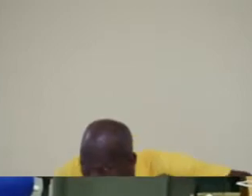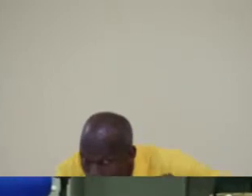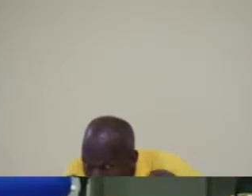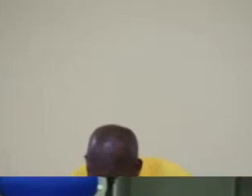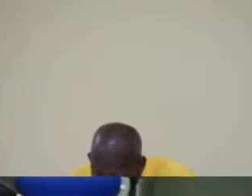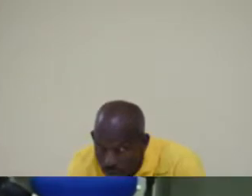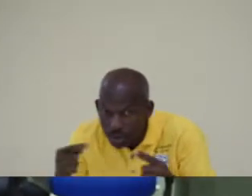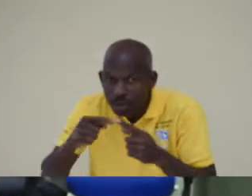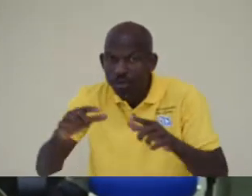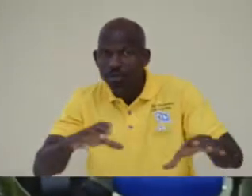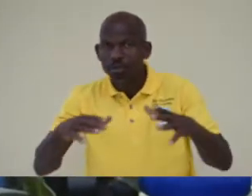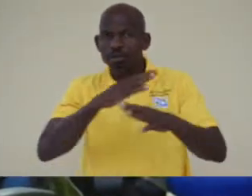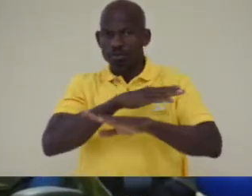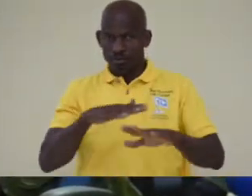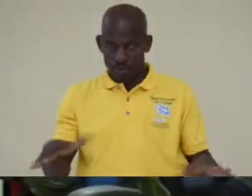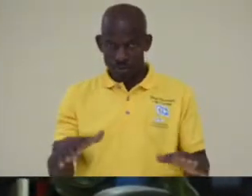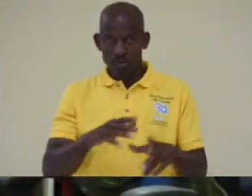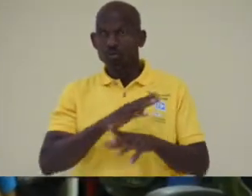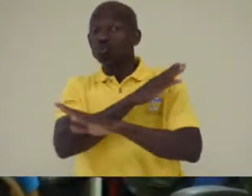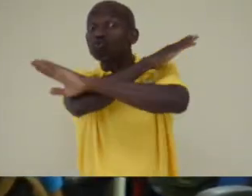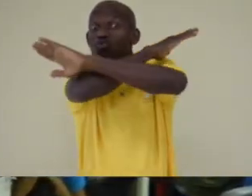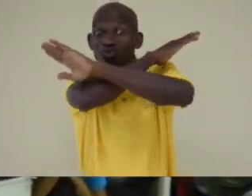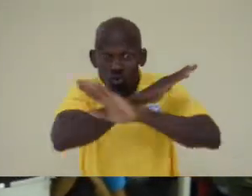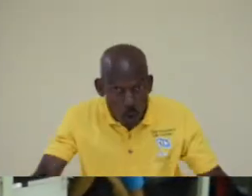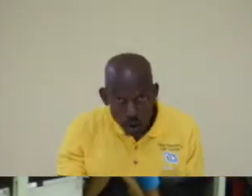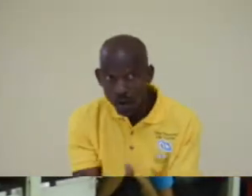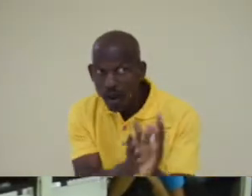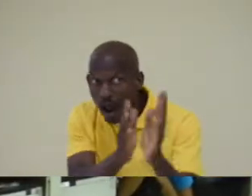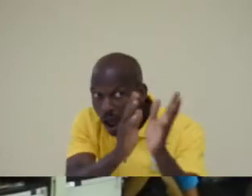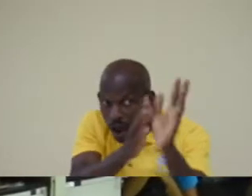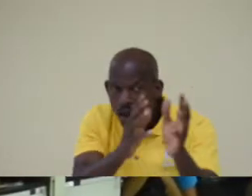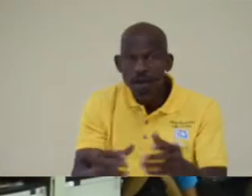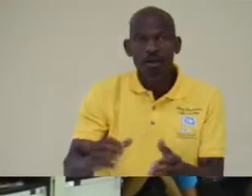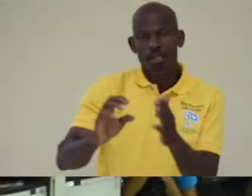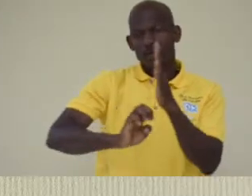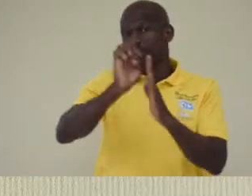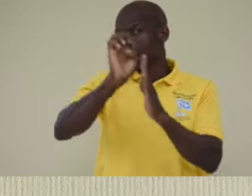shaking stops. Do not run or use elevators or stairs.